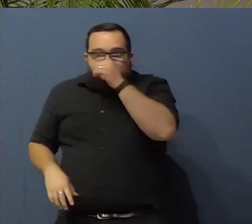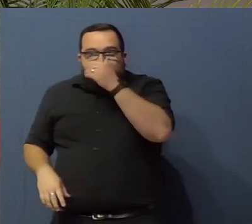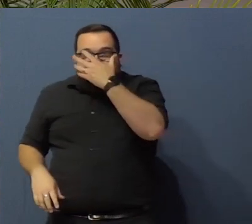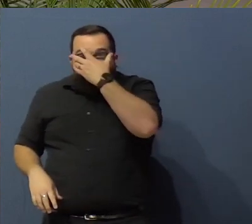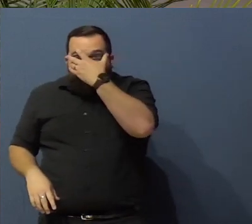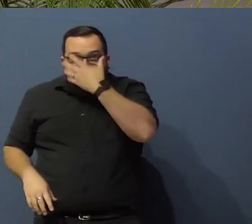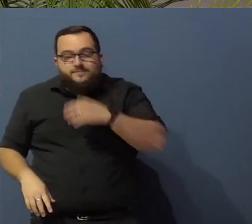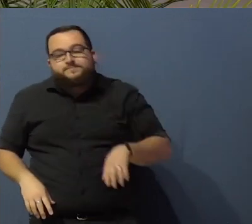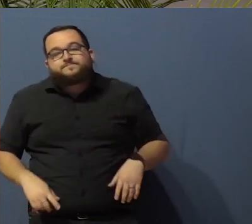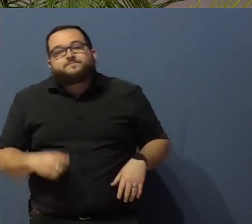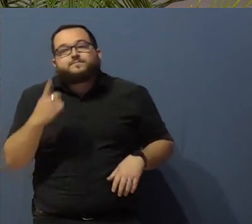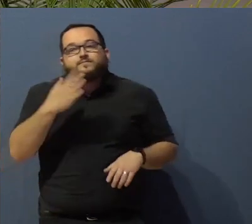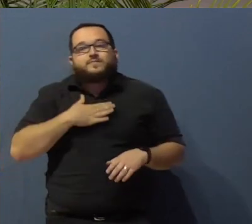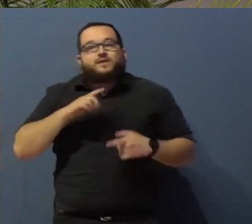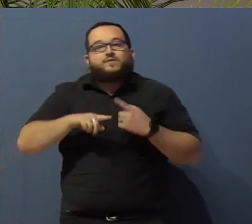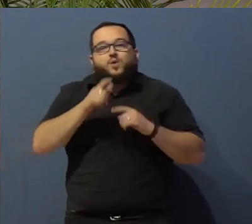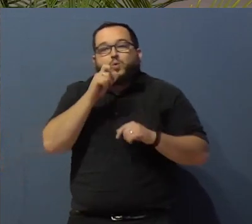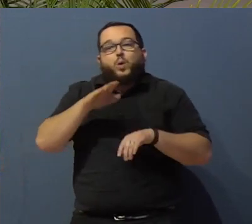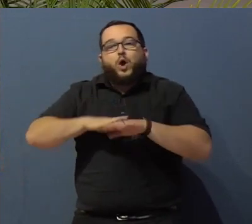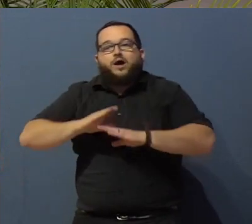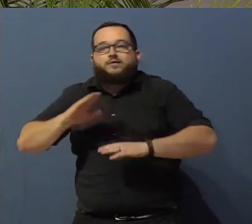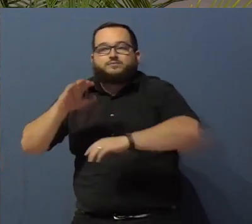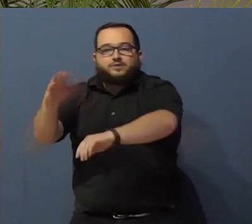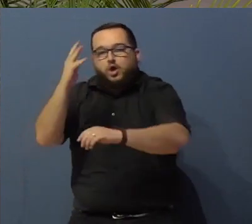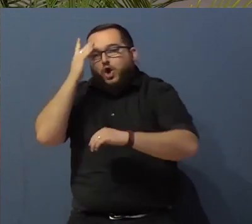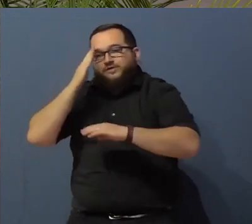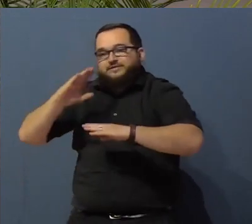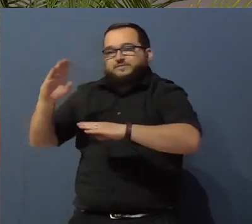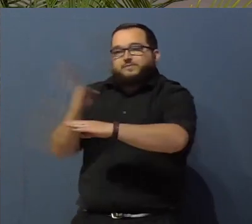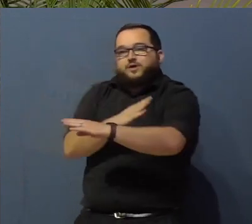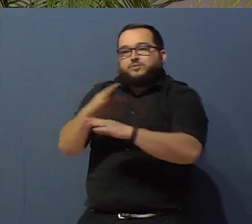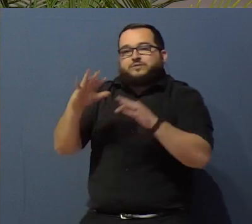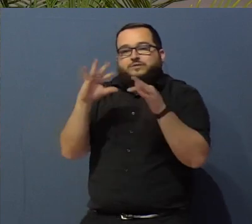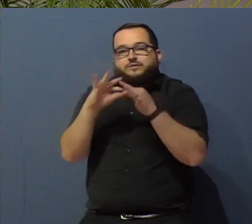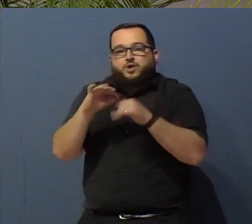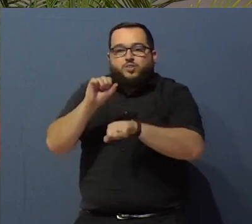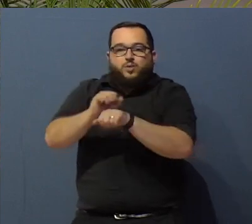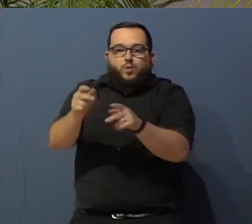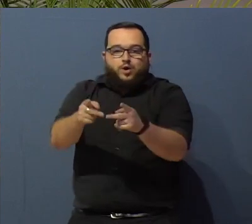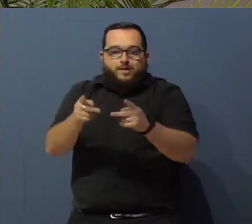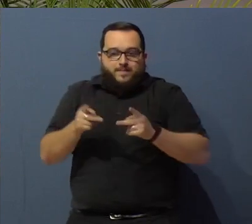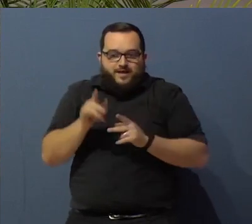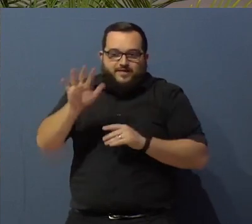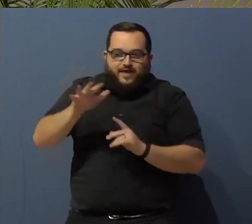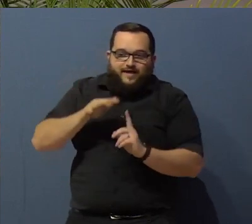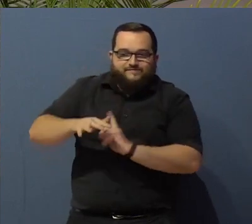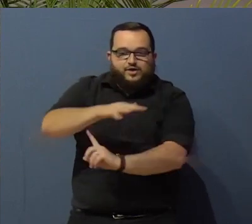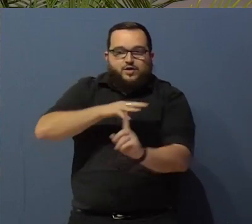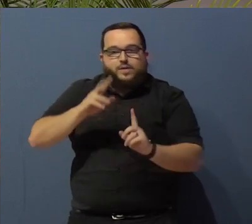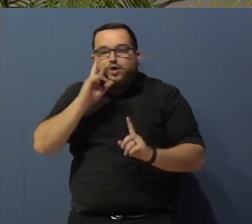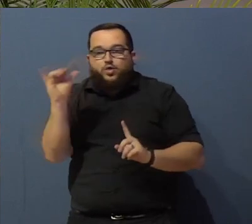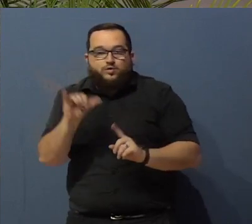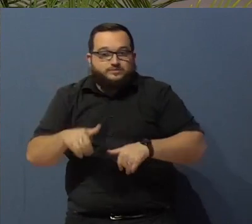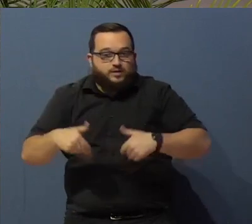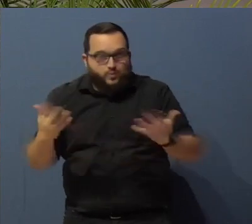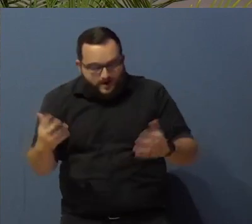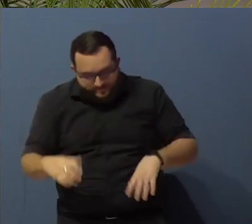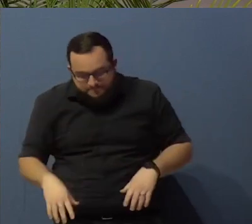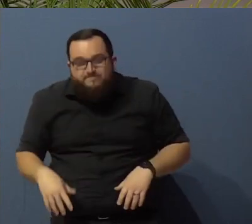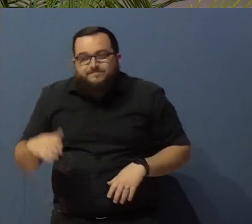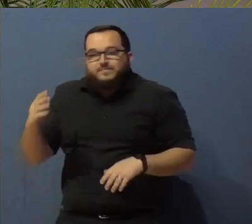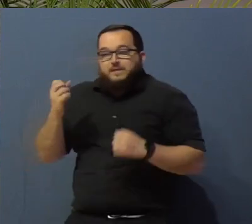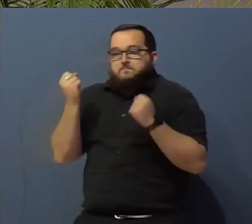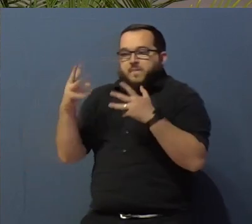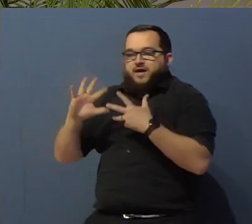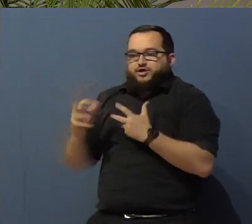One of my friends on the spectrum described the workplace environment this way. It has many challenges,